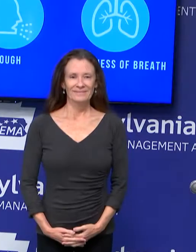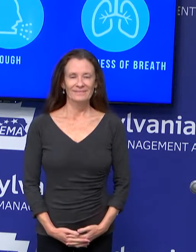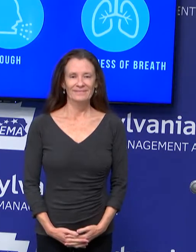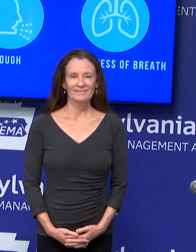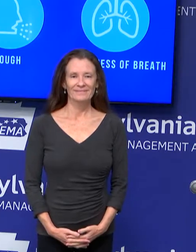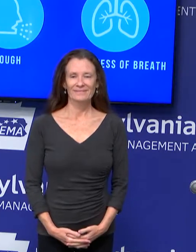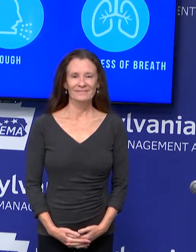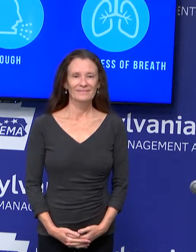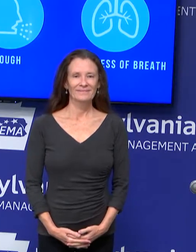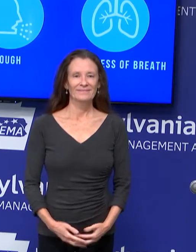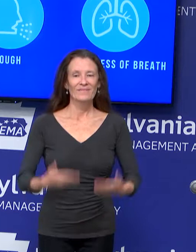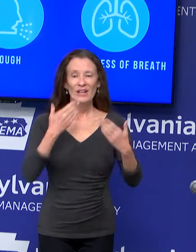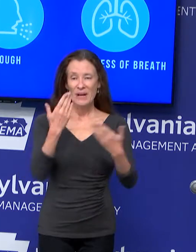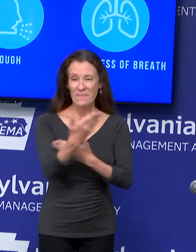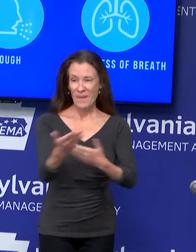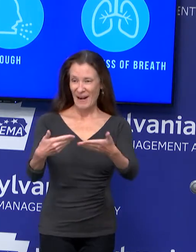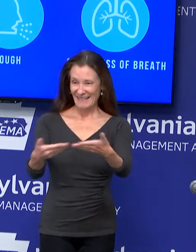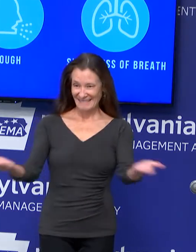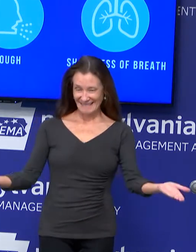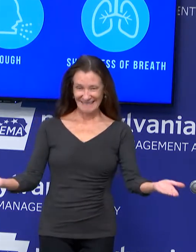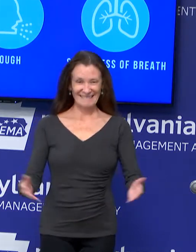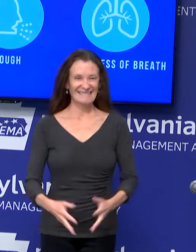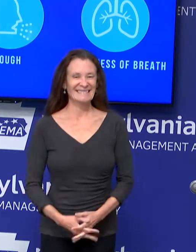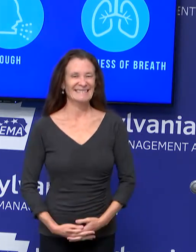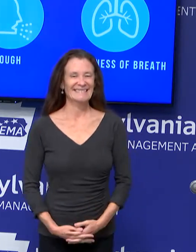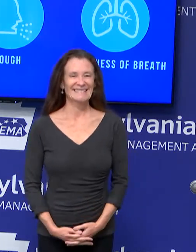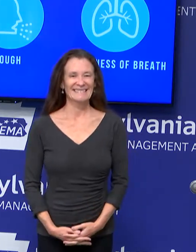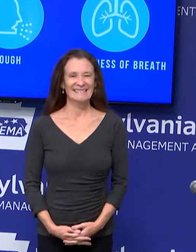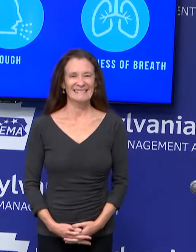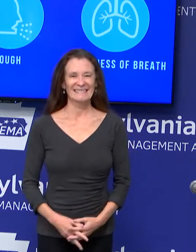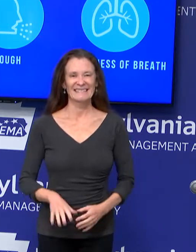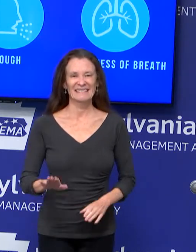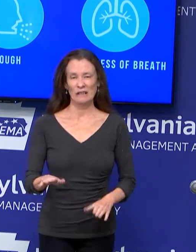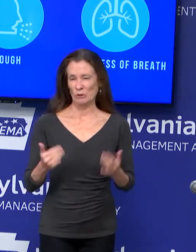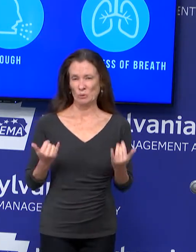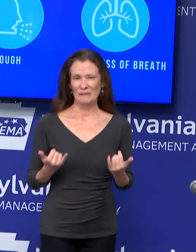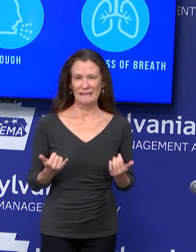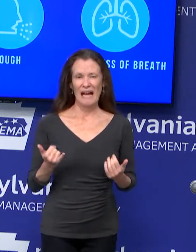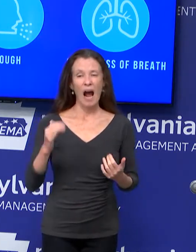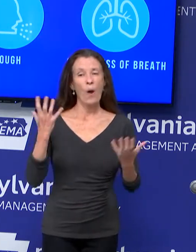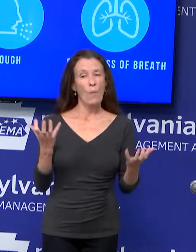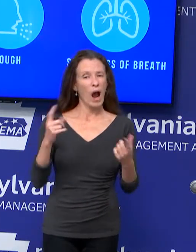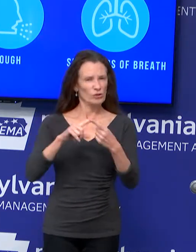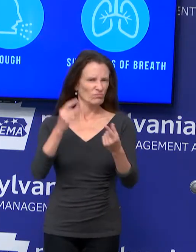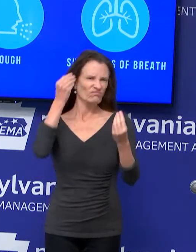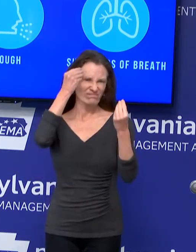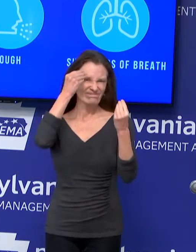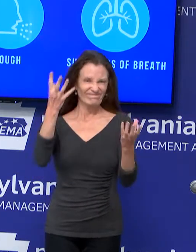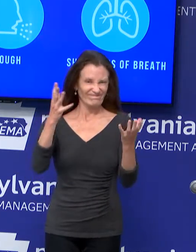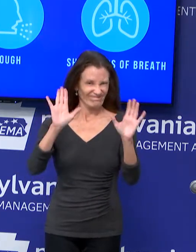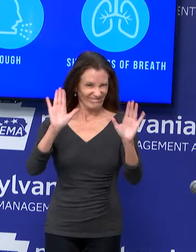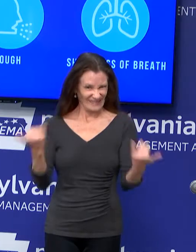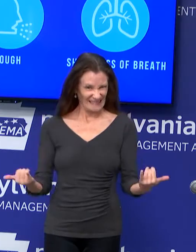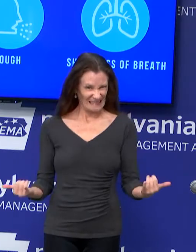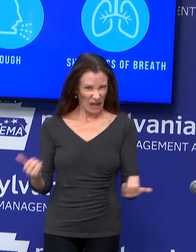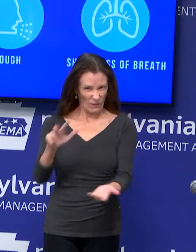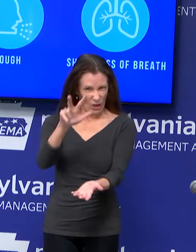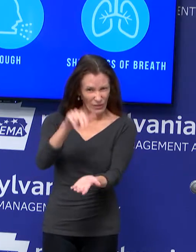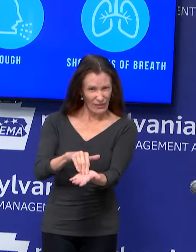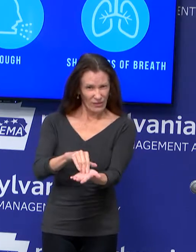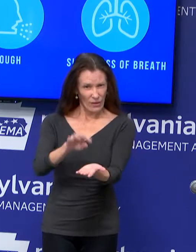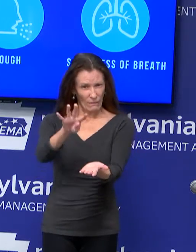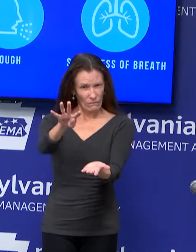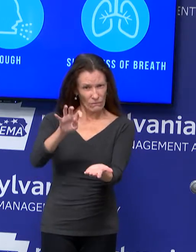Good morning. Today, we are reporting 3,402